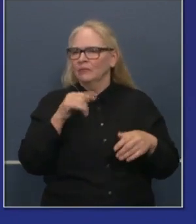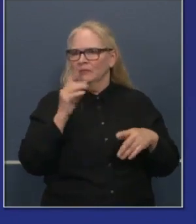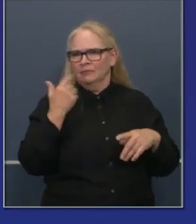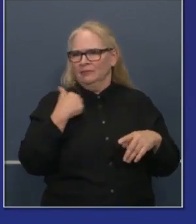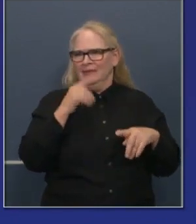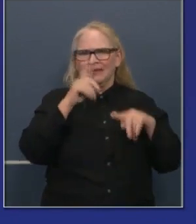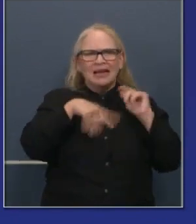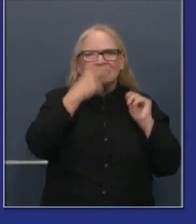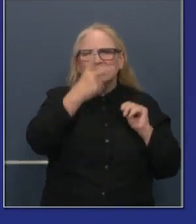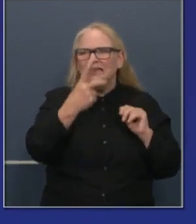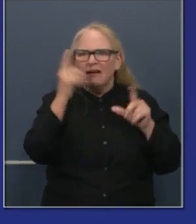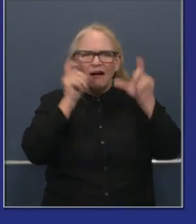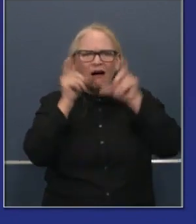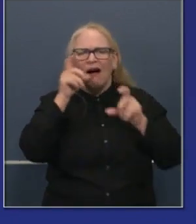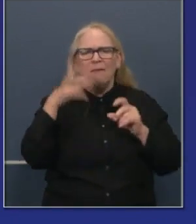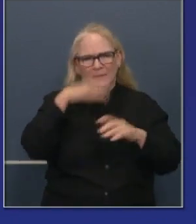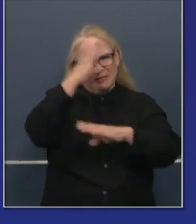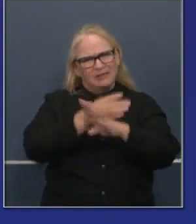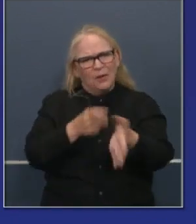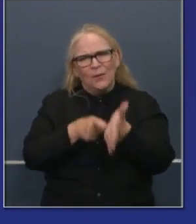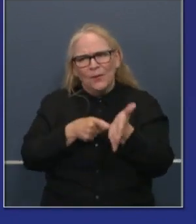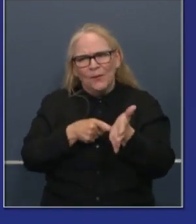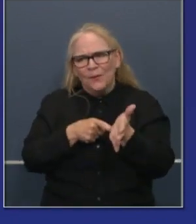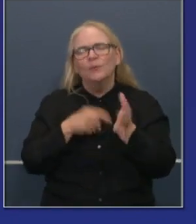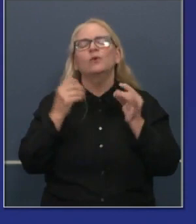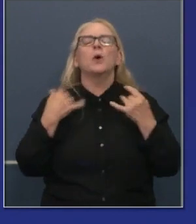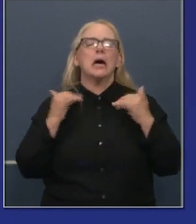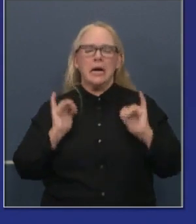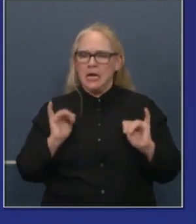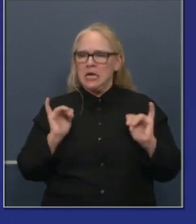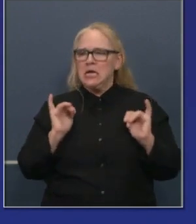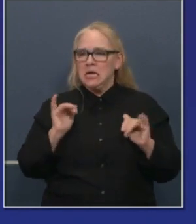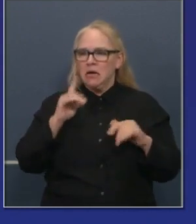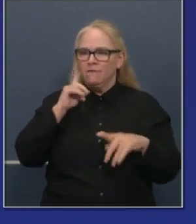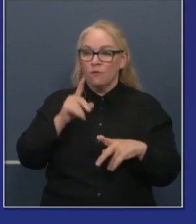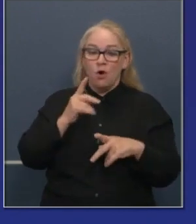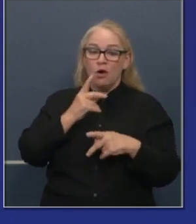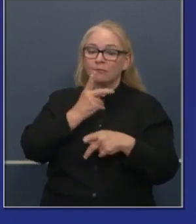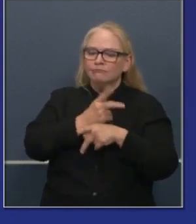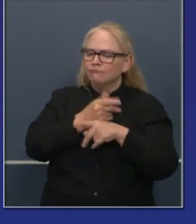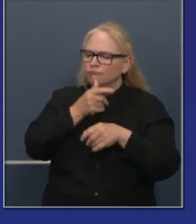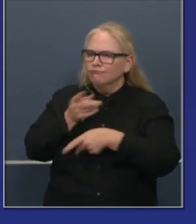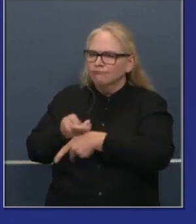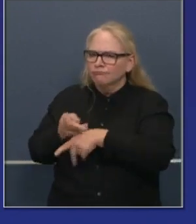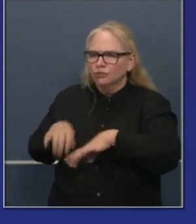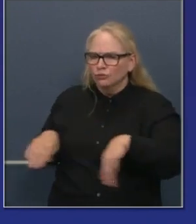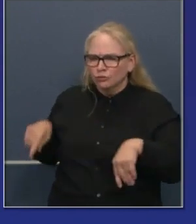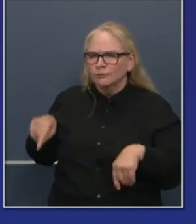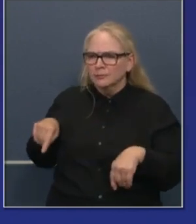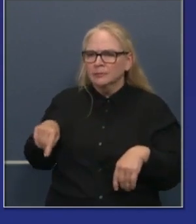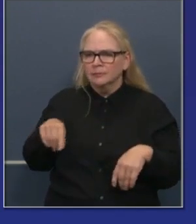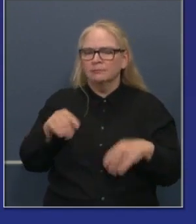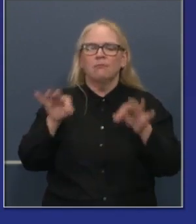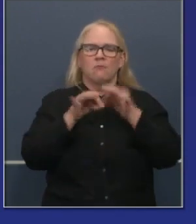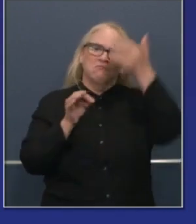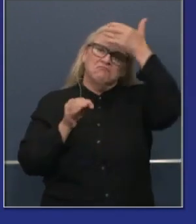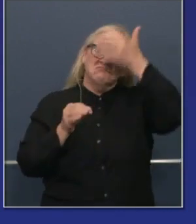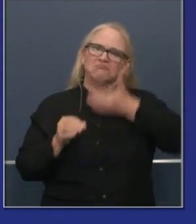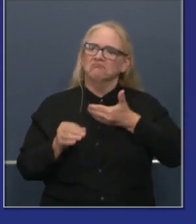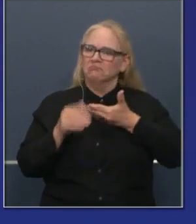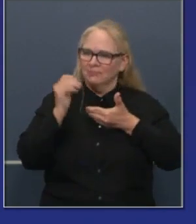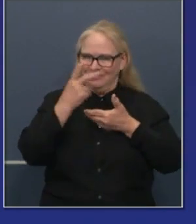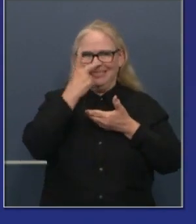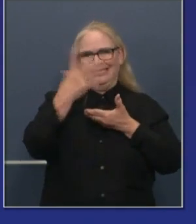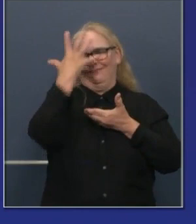And that's why we put specifically guidance out as it relates to not just masks, but face shields as well. Our